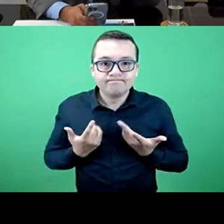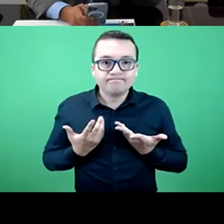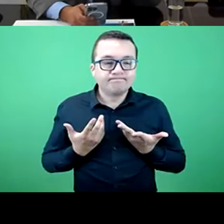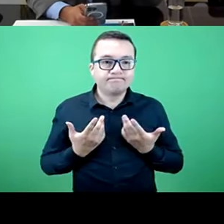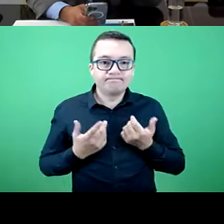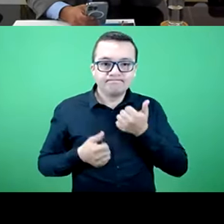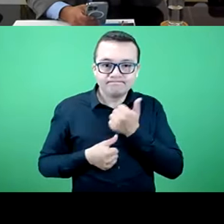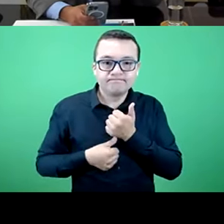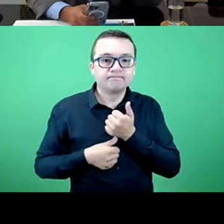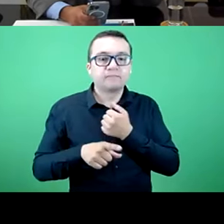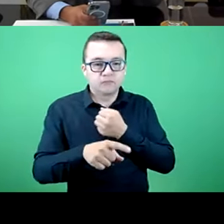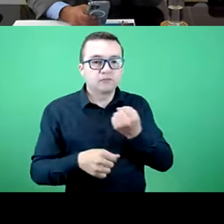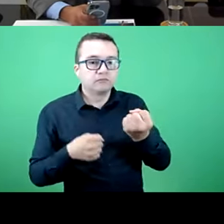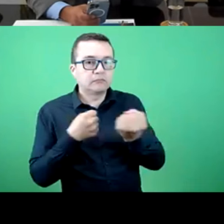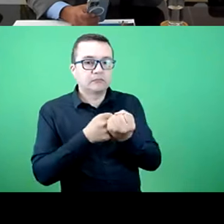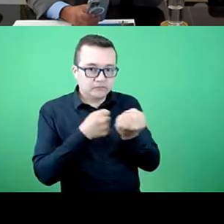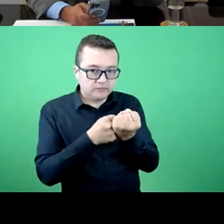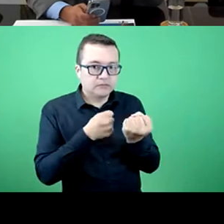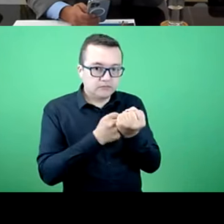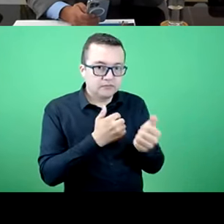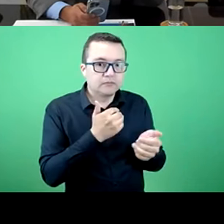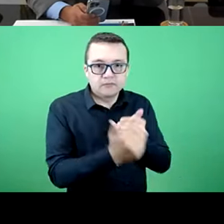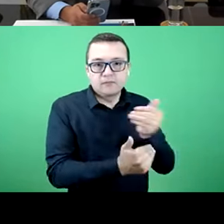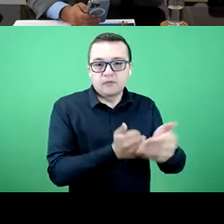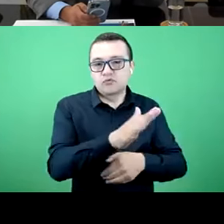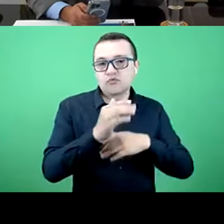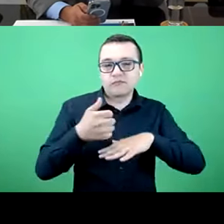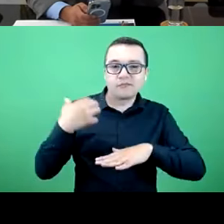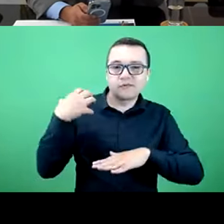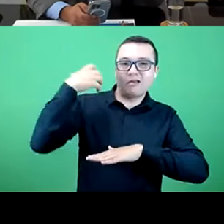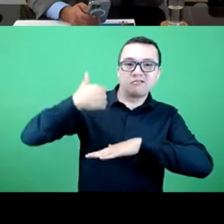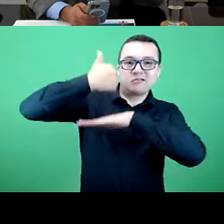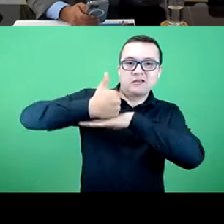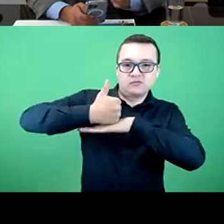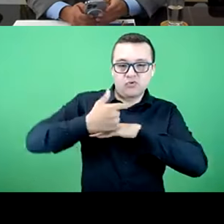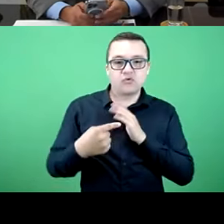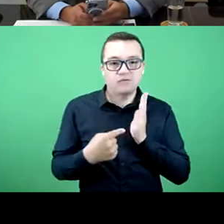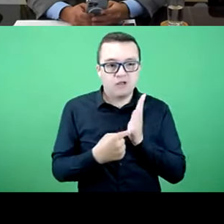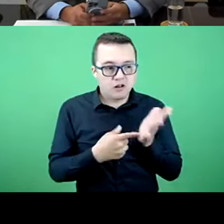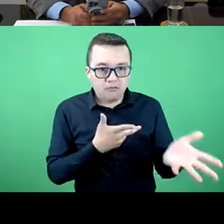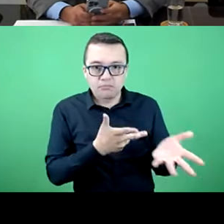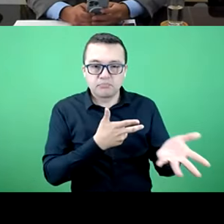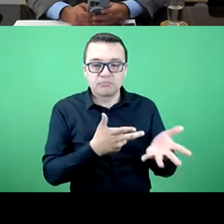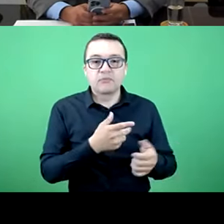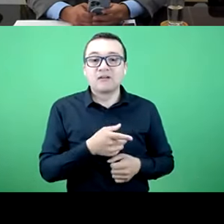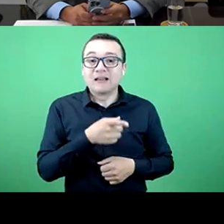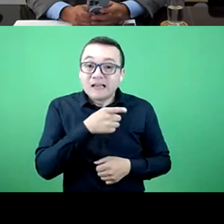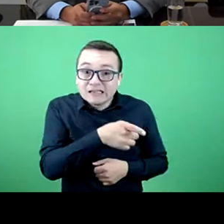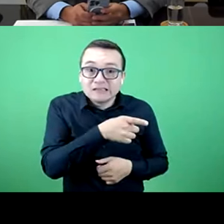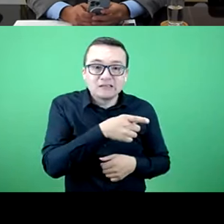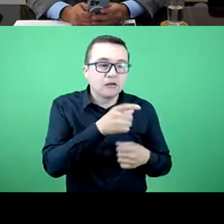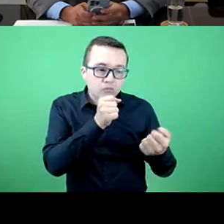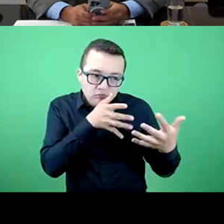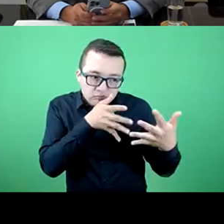out and be supported in